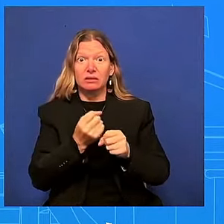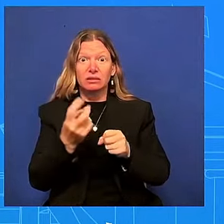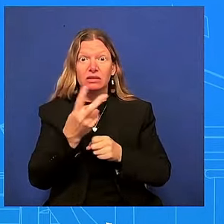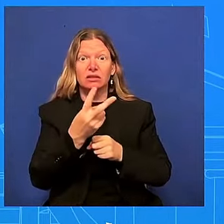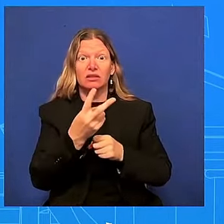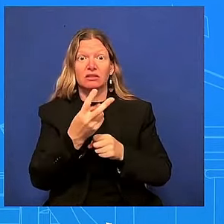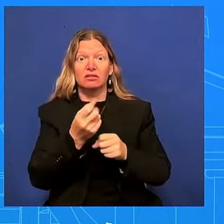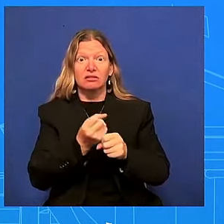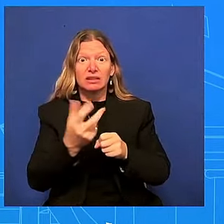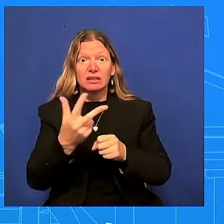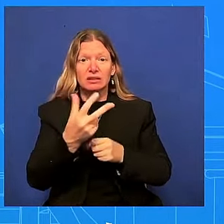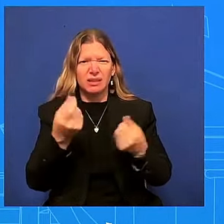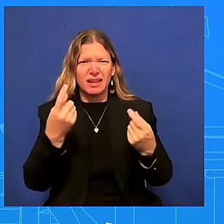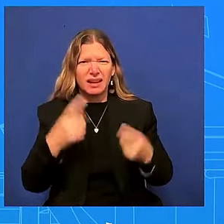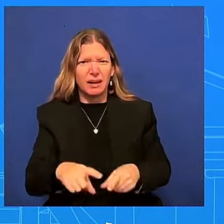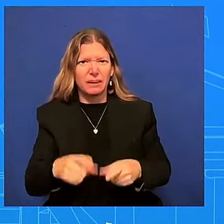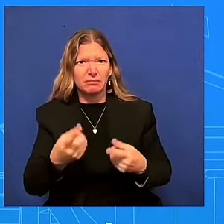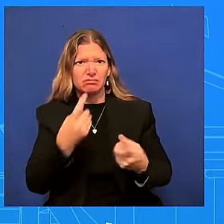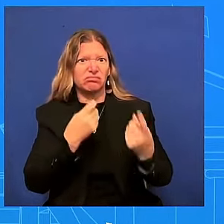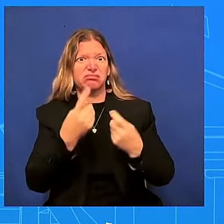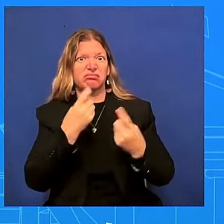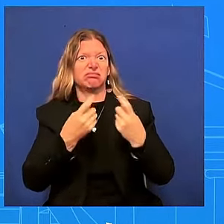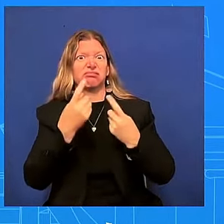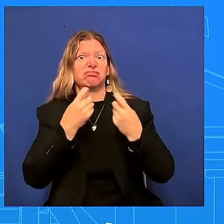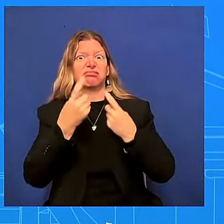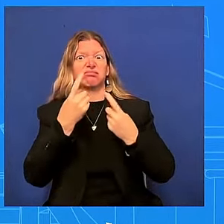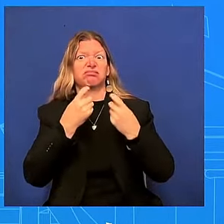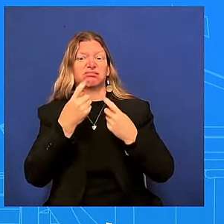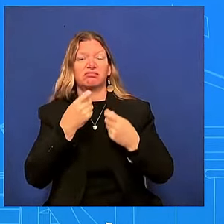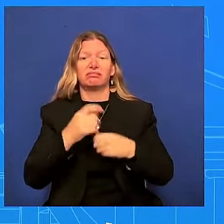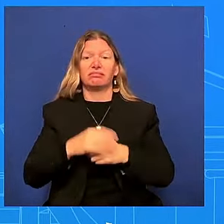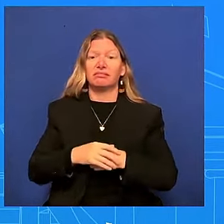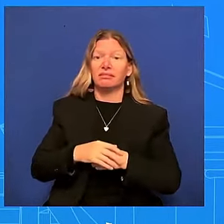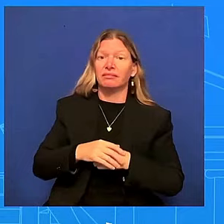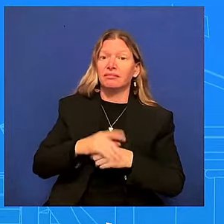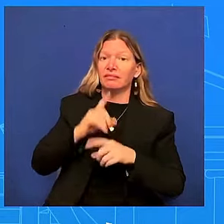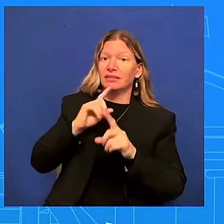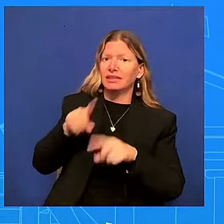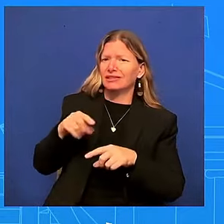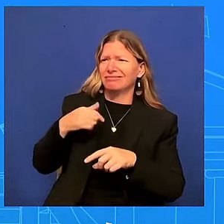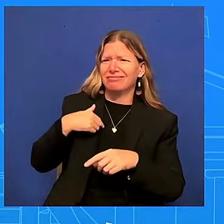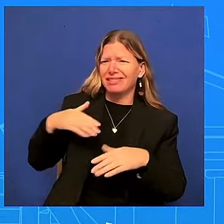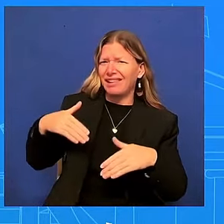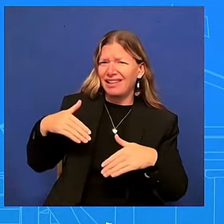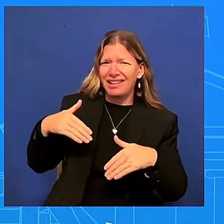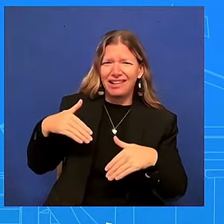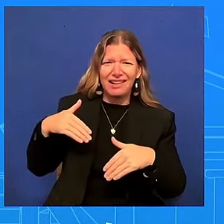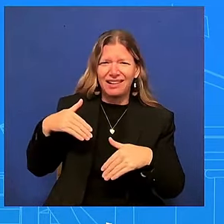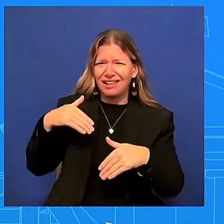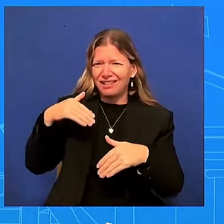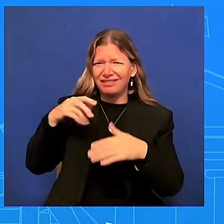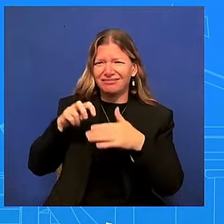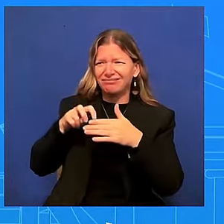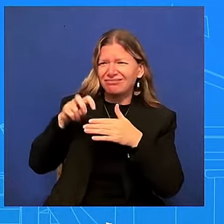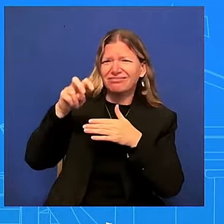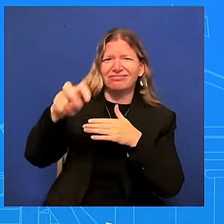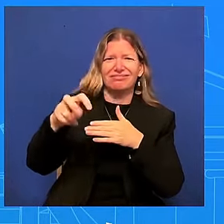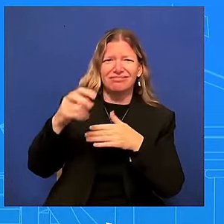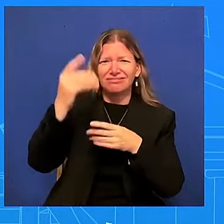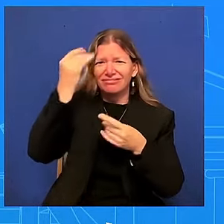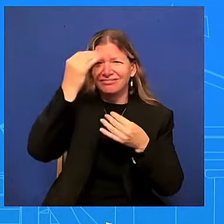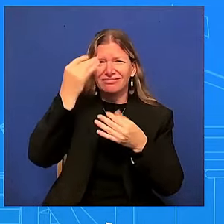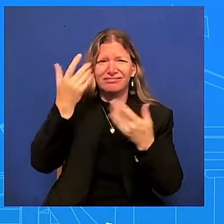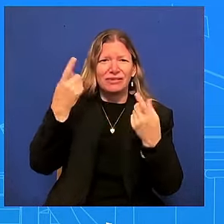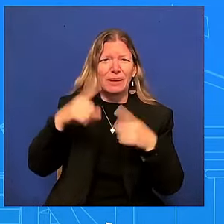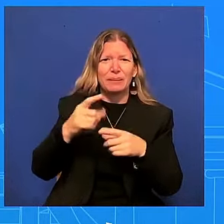look i only you or anyone say that you have confidence that he can be in this job at that time